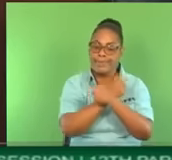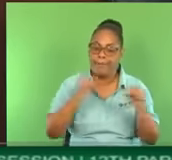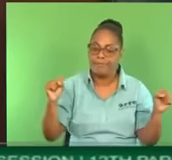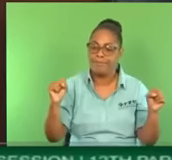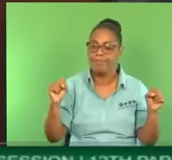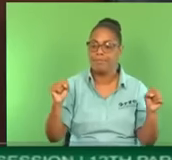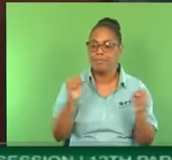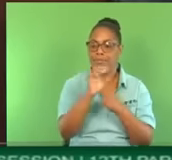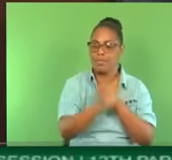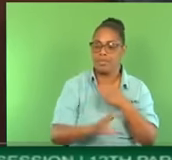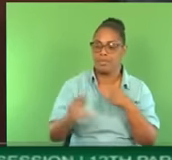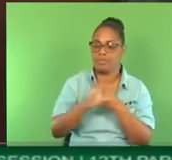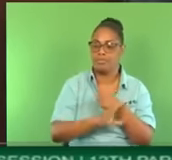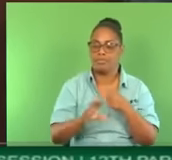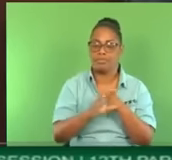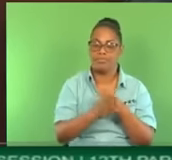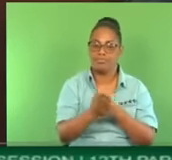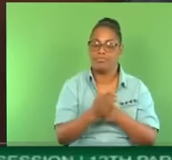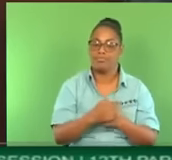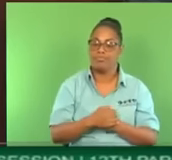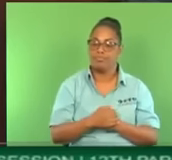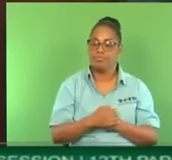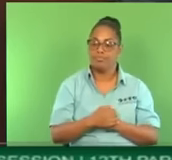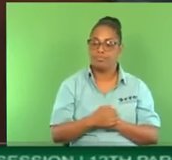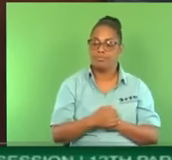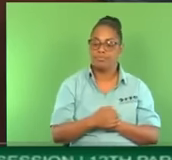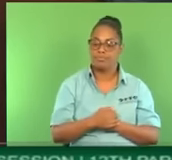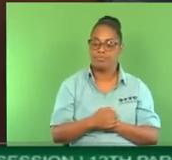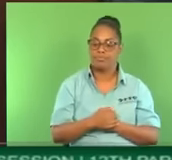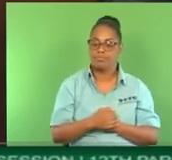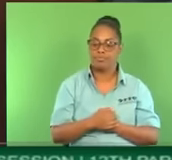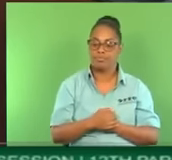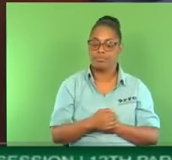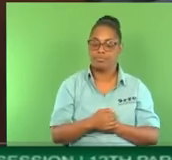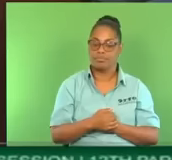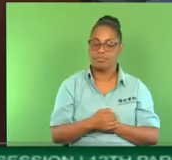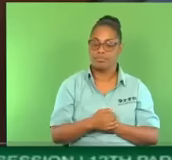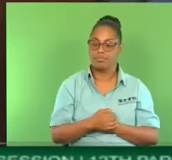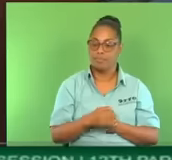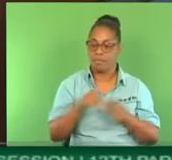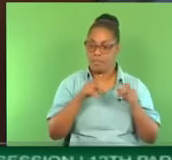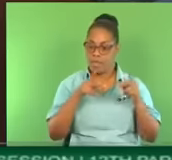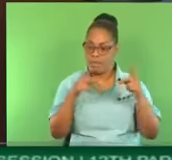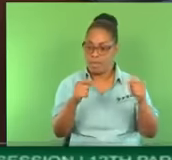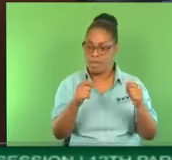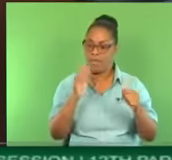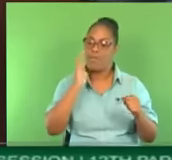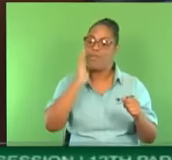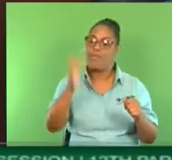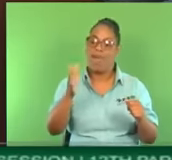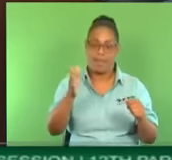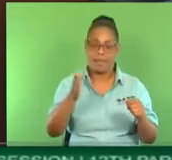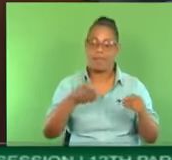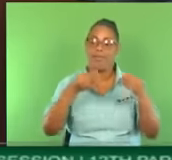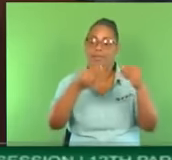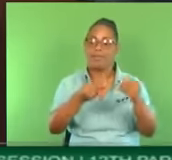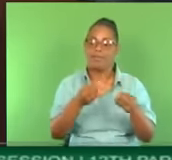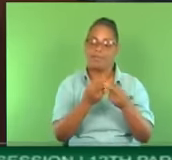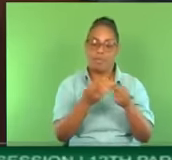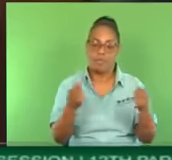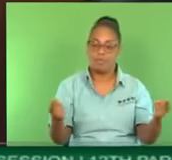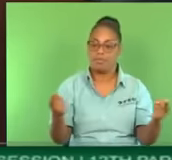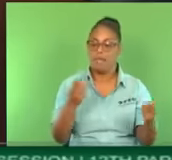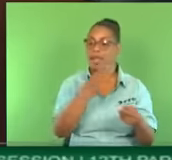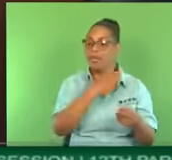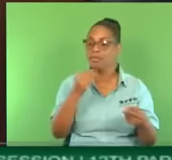The Honourable Member for Separia, Madam Speaker, will provide the resources, will provide the legal framework to